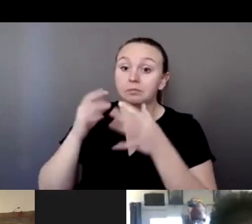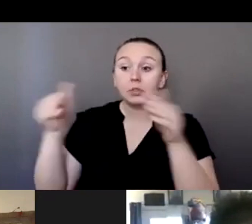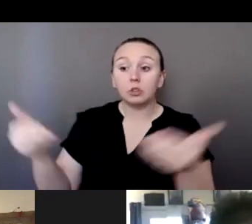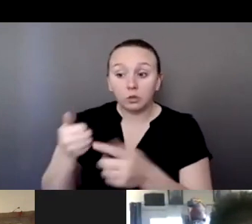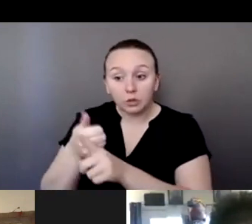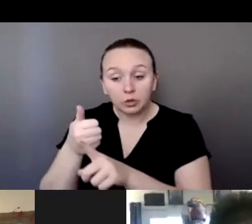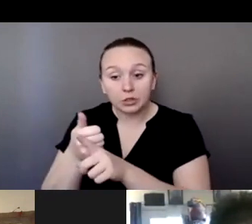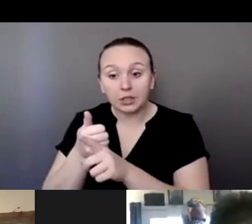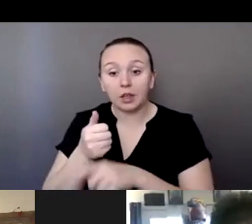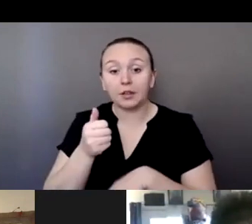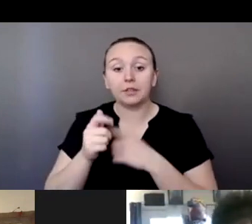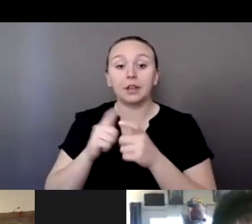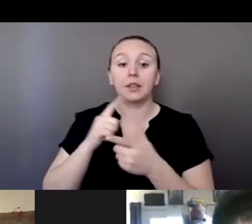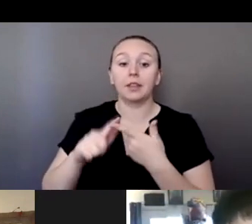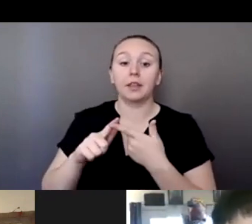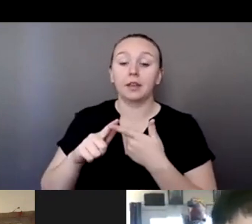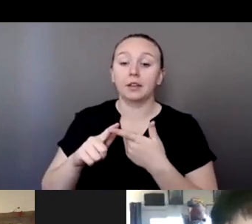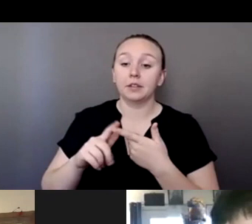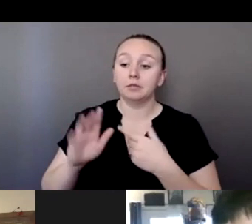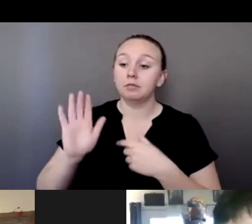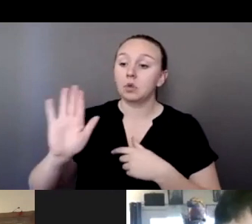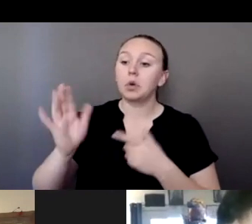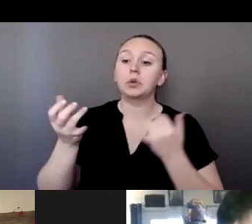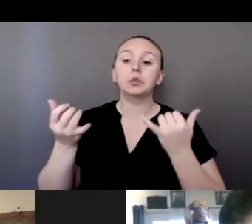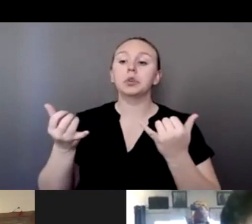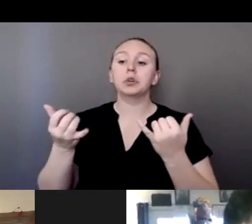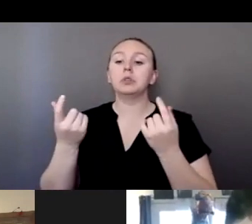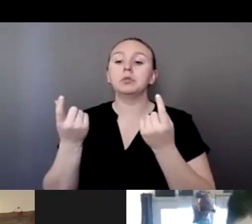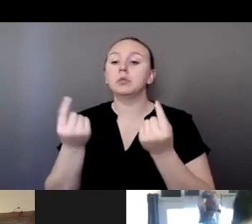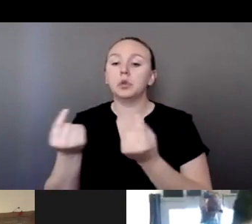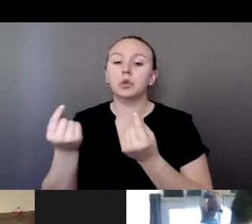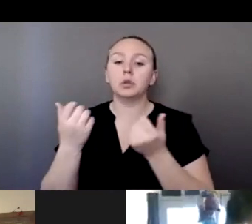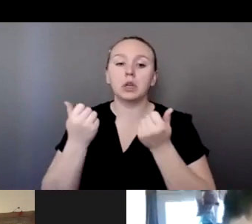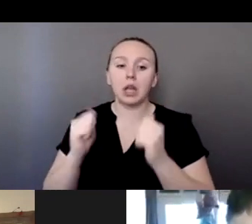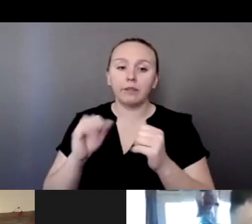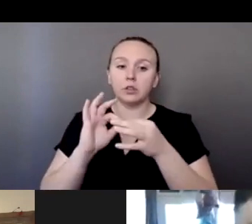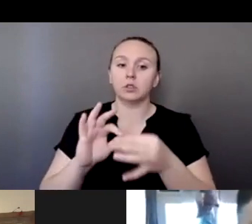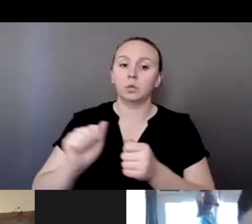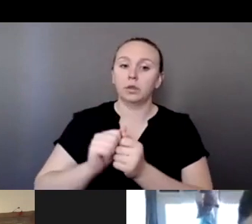And then your your current efforts around your son?